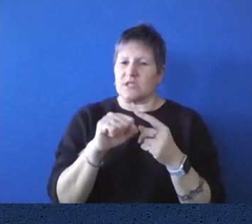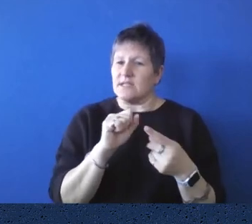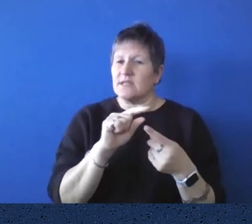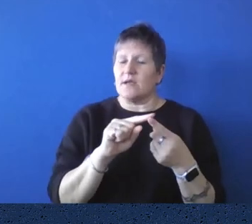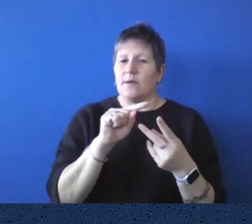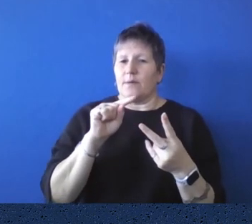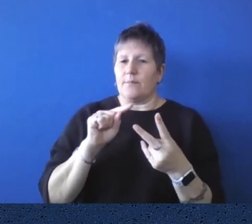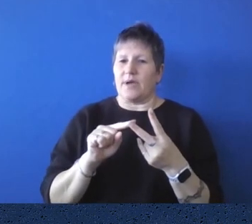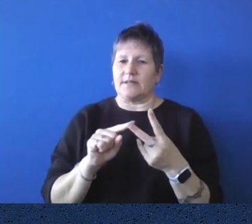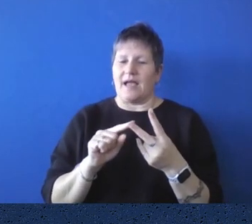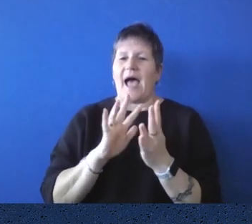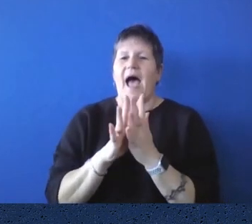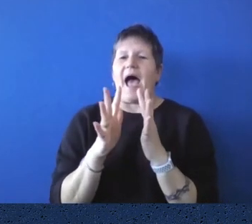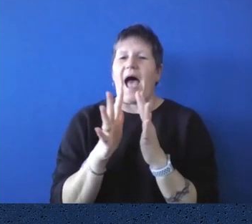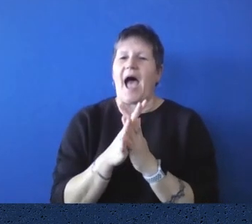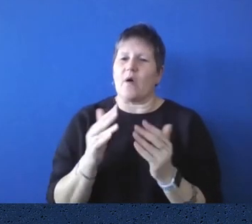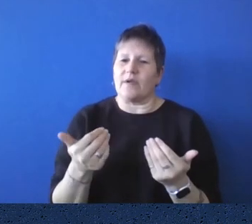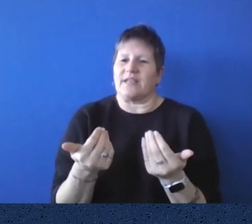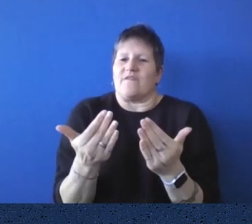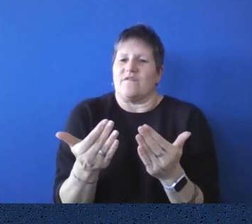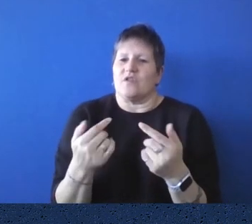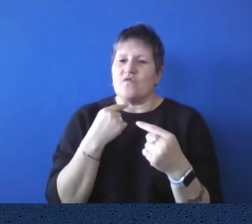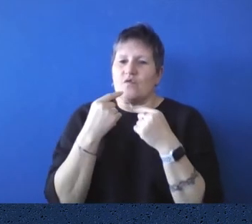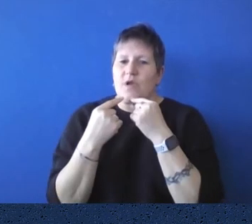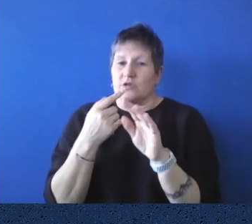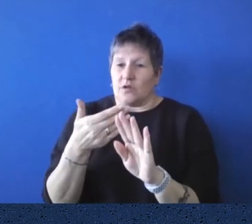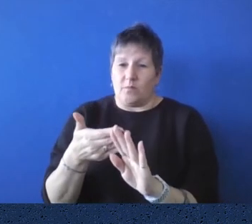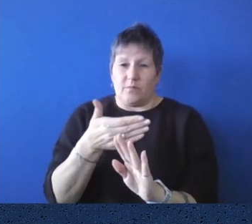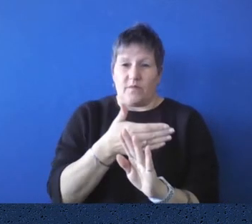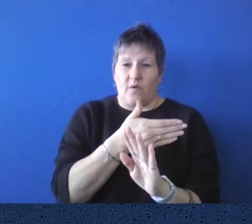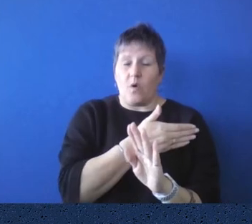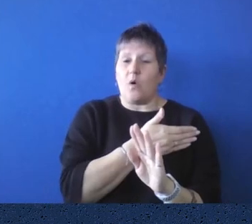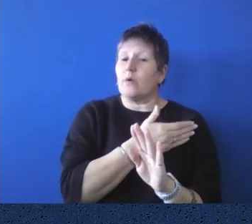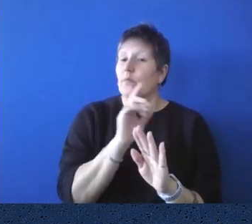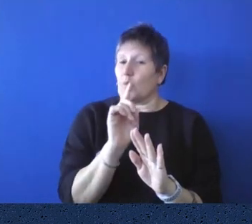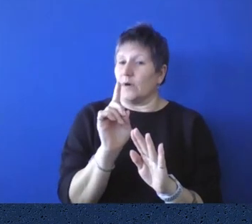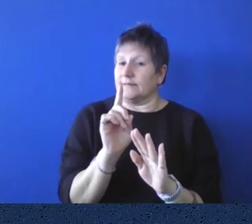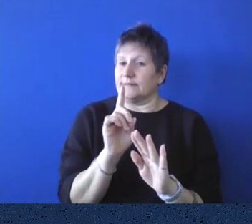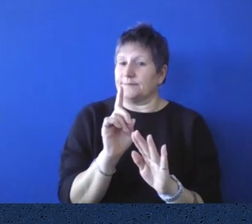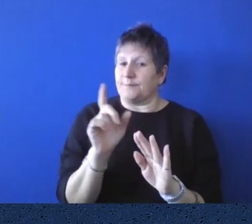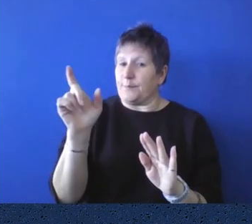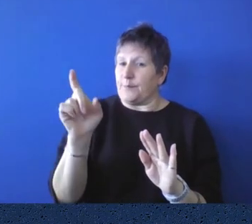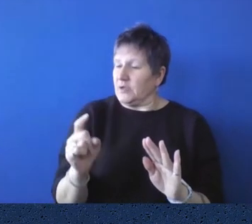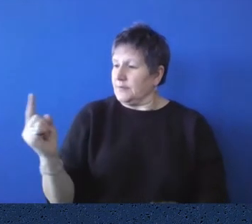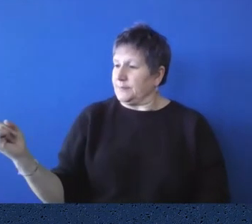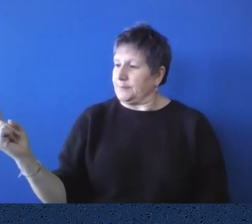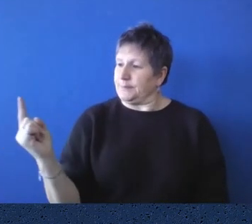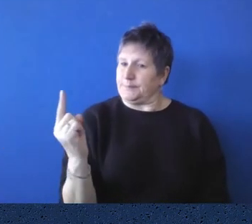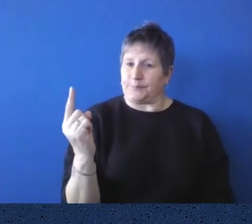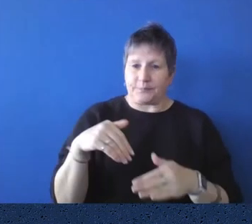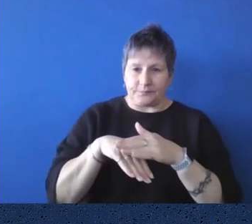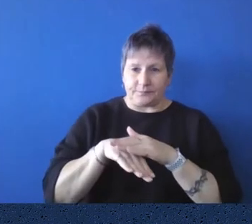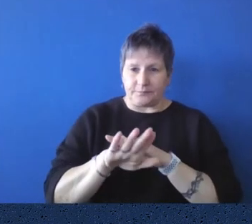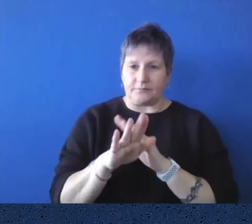delivery method. So in the past, uh, members of parliament would have to walk into the library